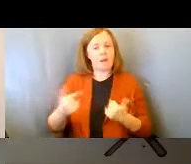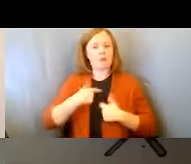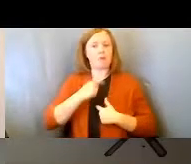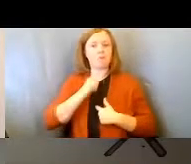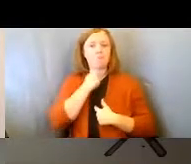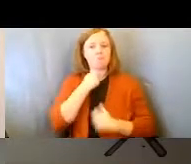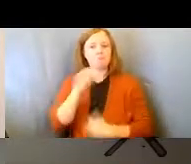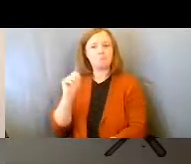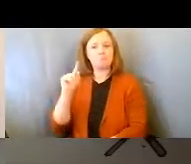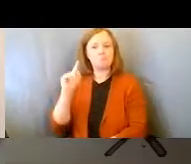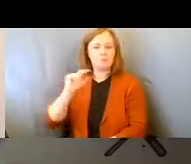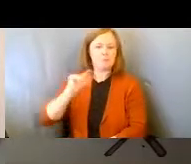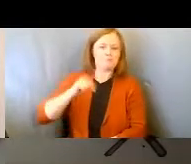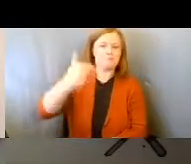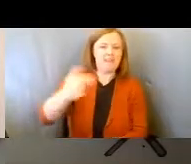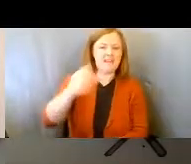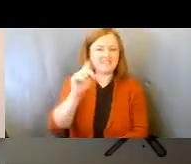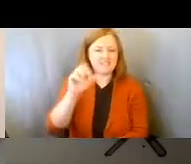pass it over to you, Darla.